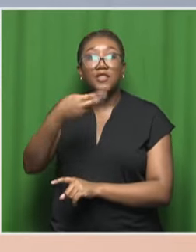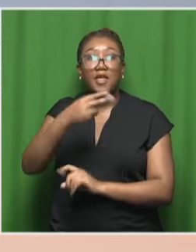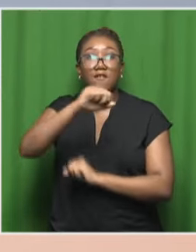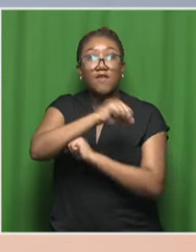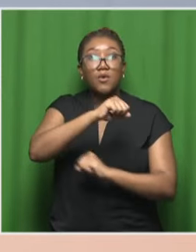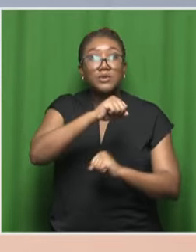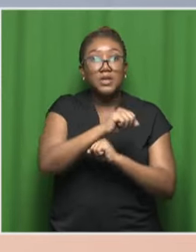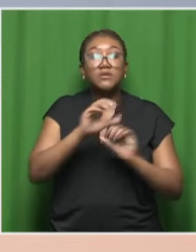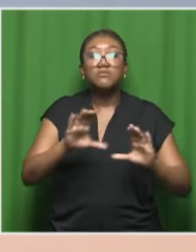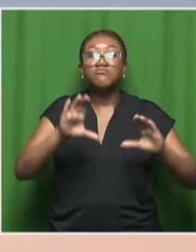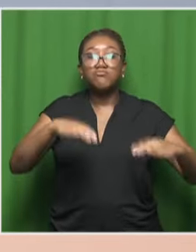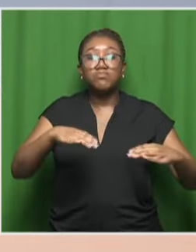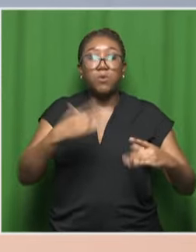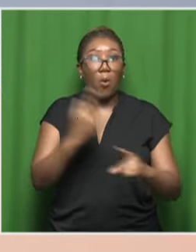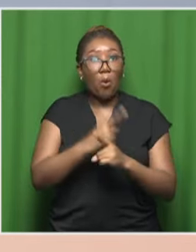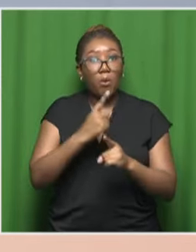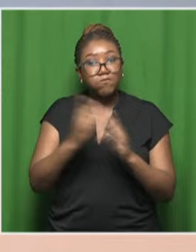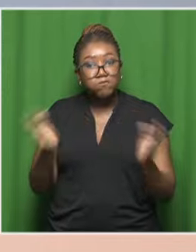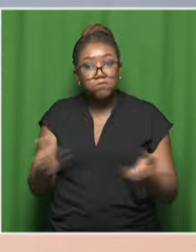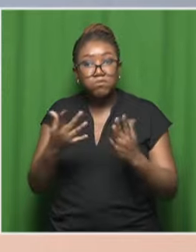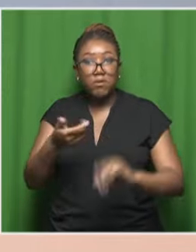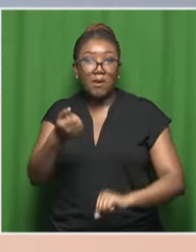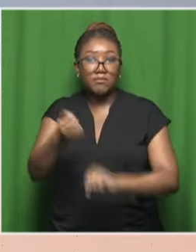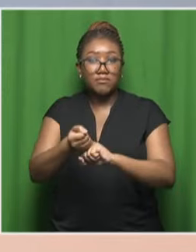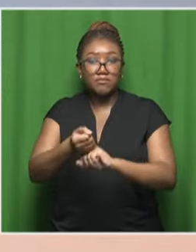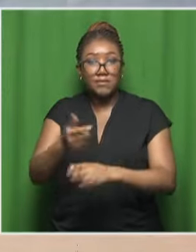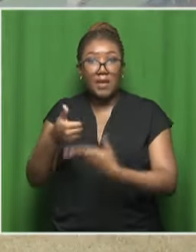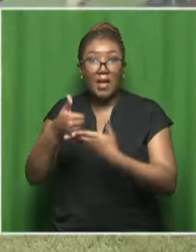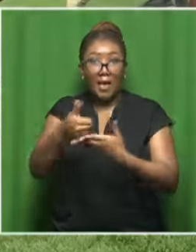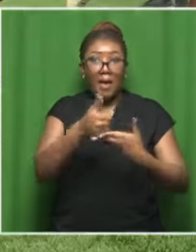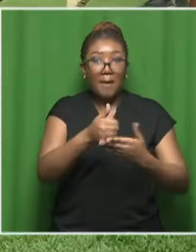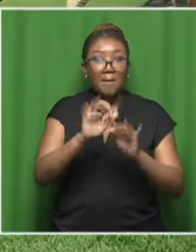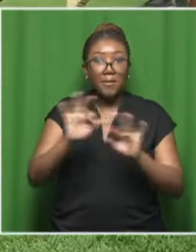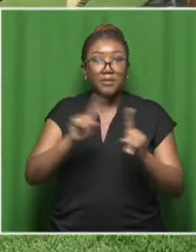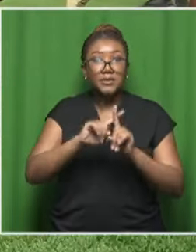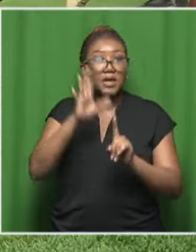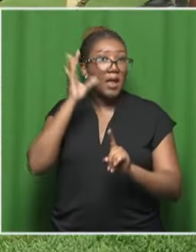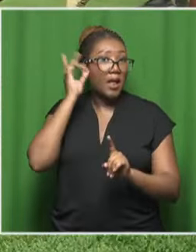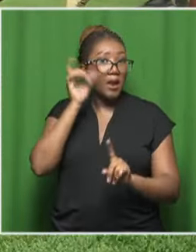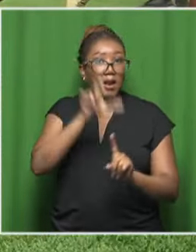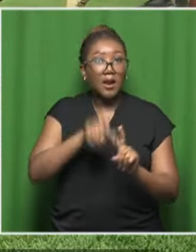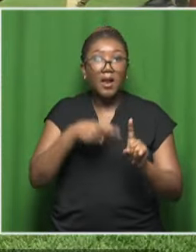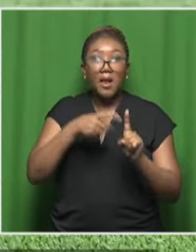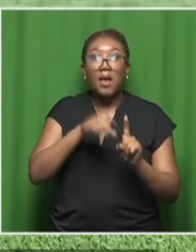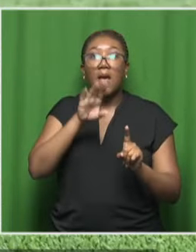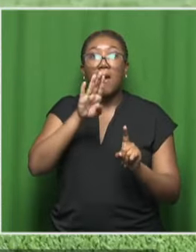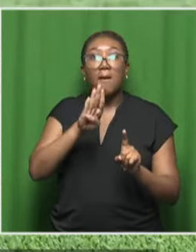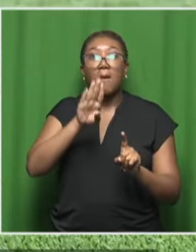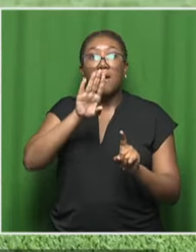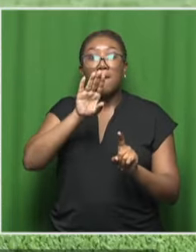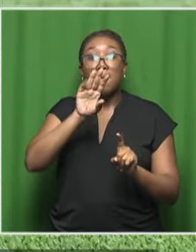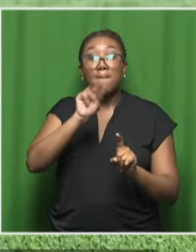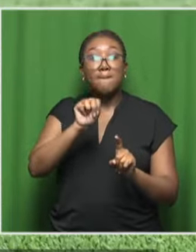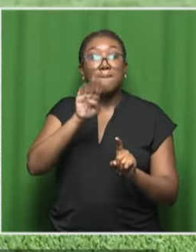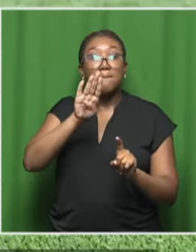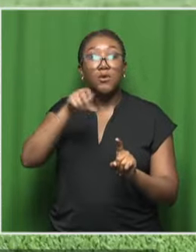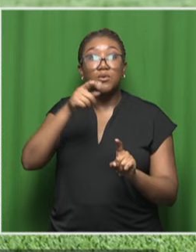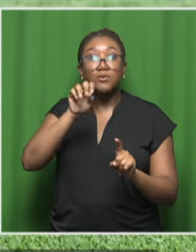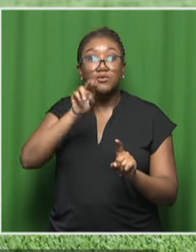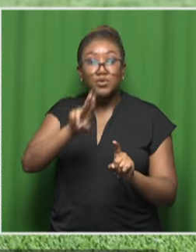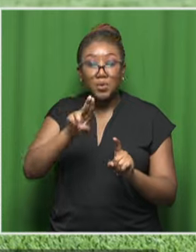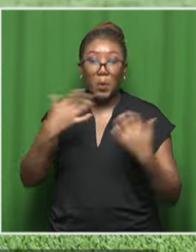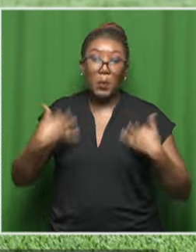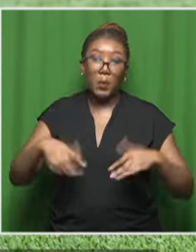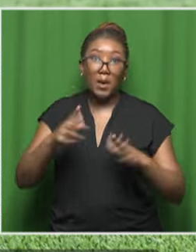help wherever they can, and when the co-founders of this foundation heard about the Patrick Mbutsu's flight and loss of vision, they rolled up their